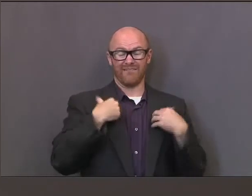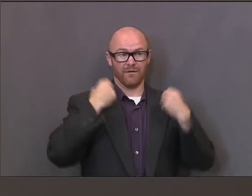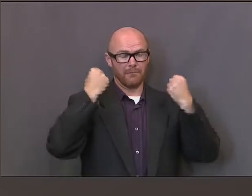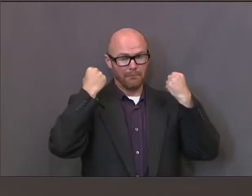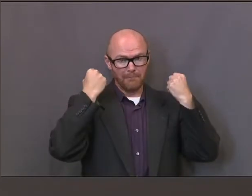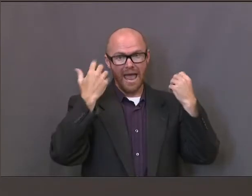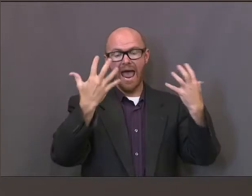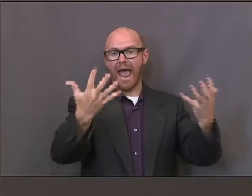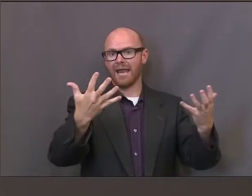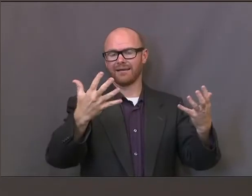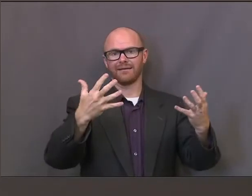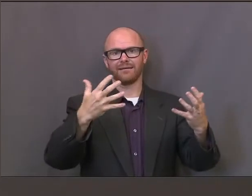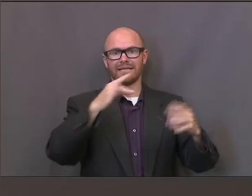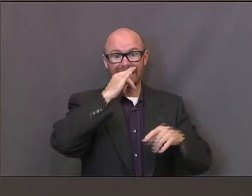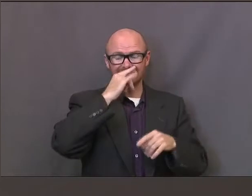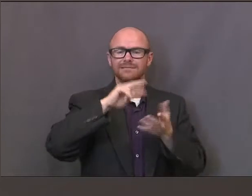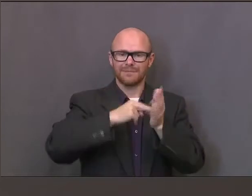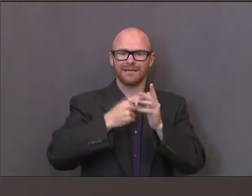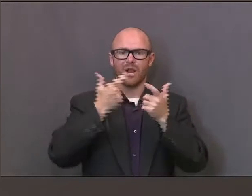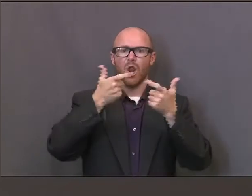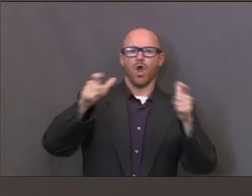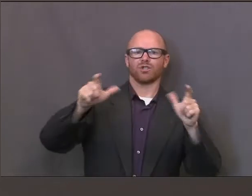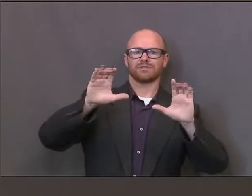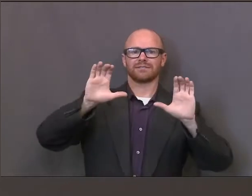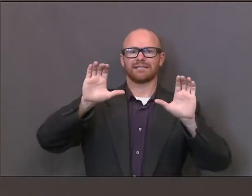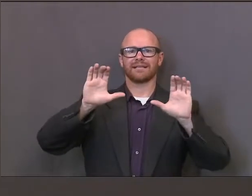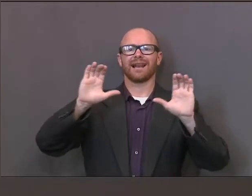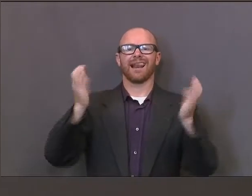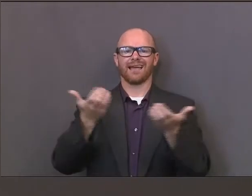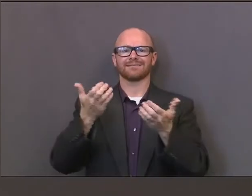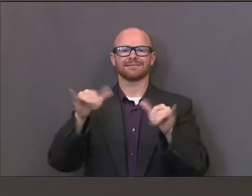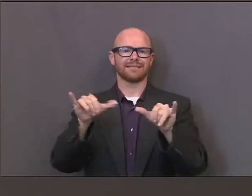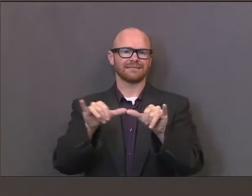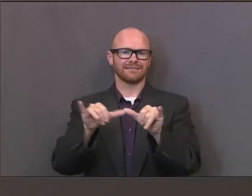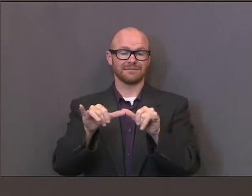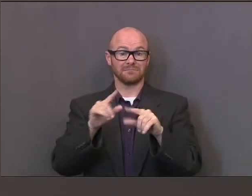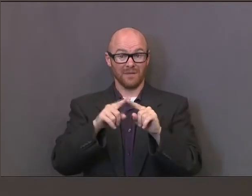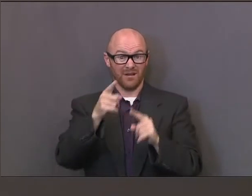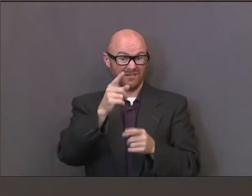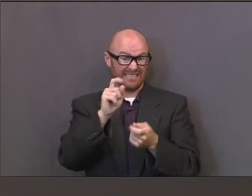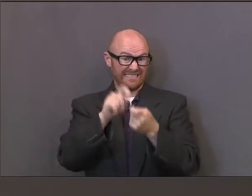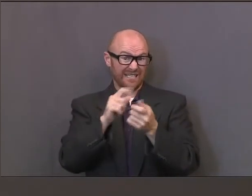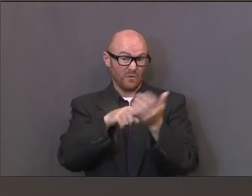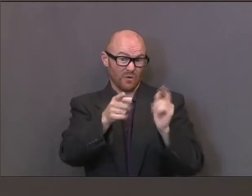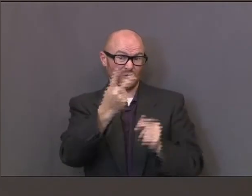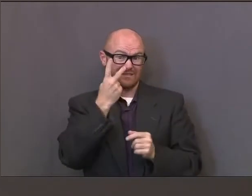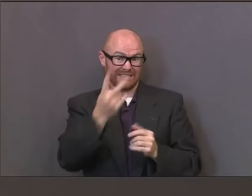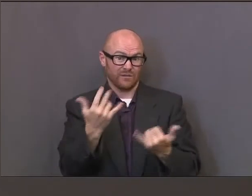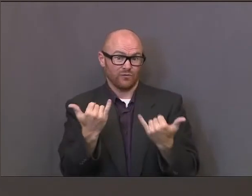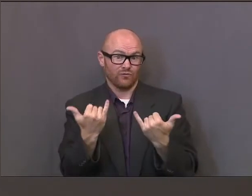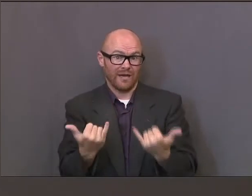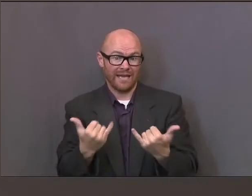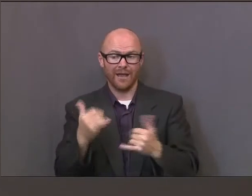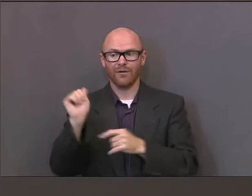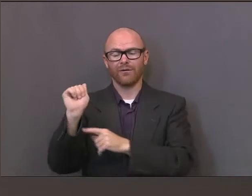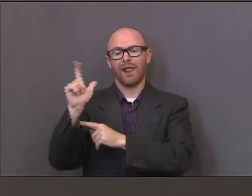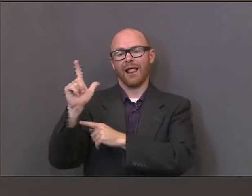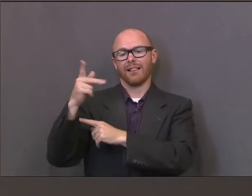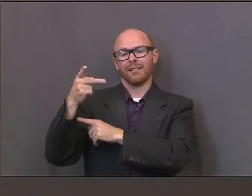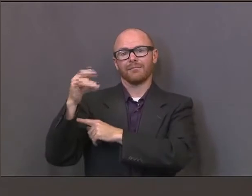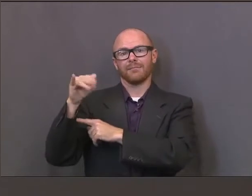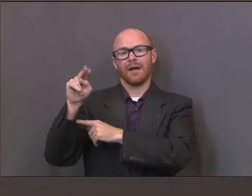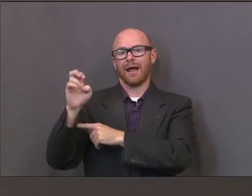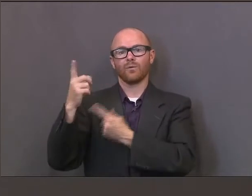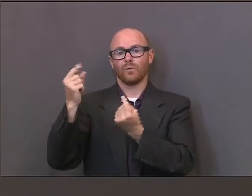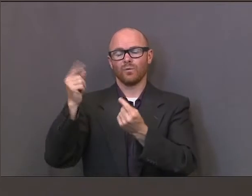have large class sizes, and some of the things that districts are doing to address that is exactly what you're seeing in Alpine as they move to